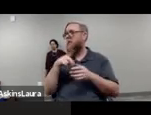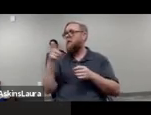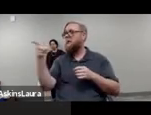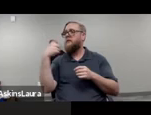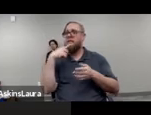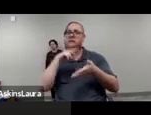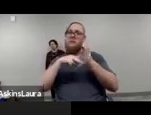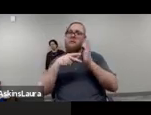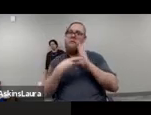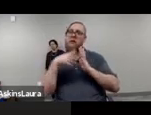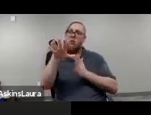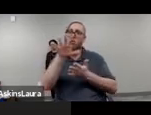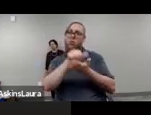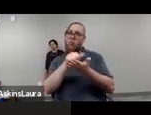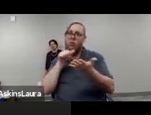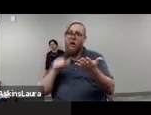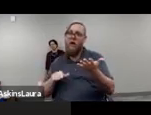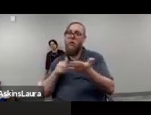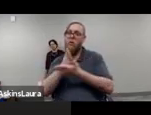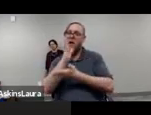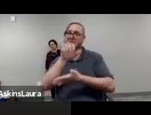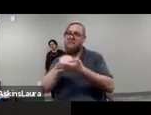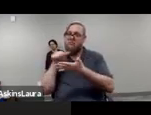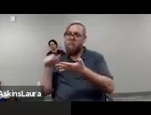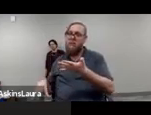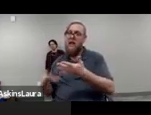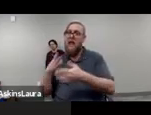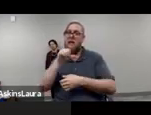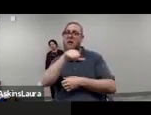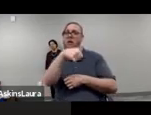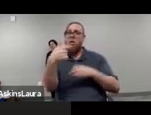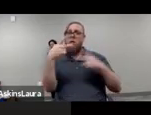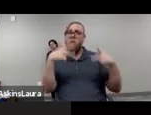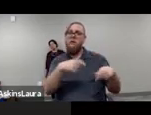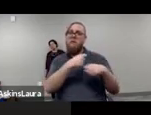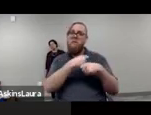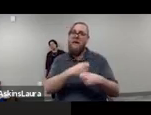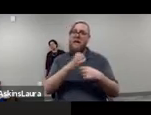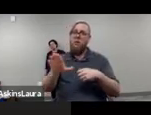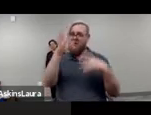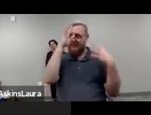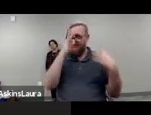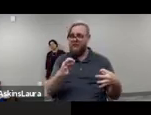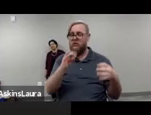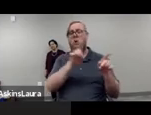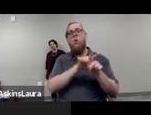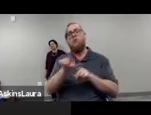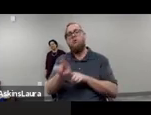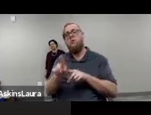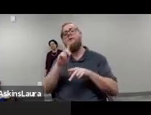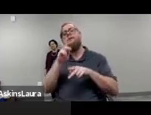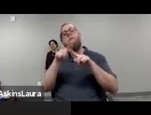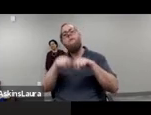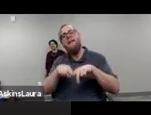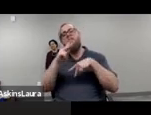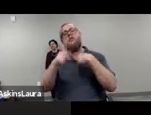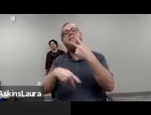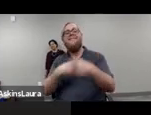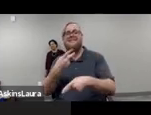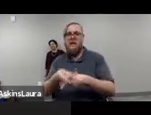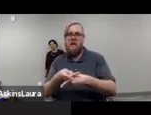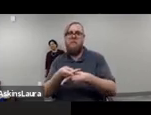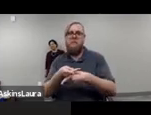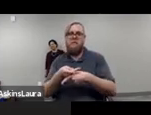means your rights are taken away and somebody else makes decisions for you and it also depends on the type of conservatorship of course and it